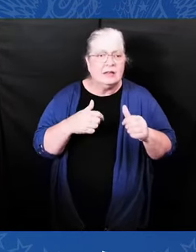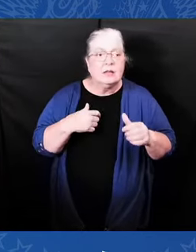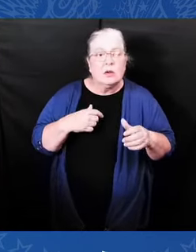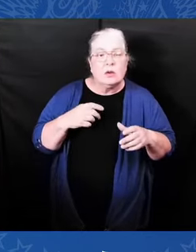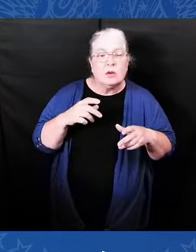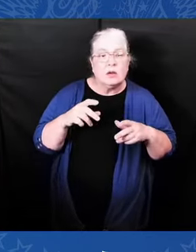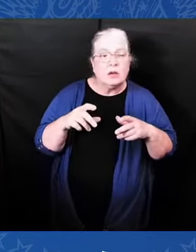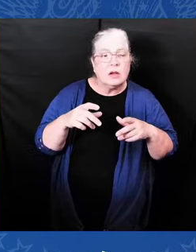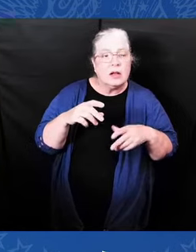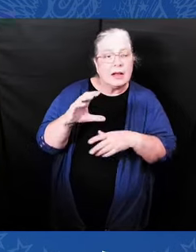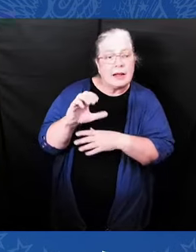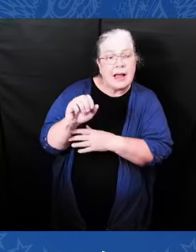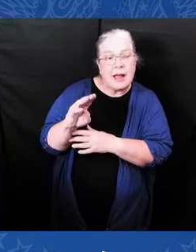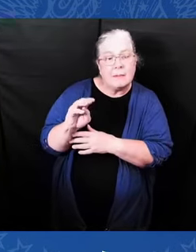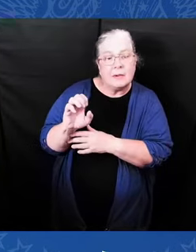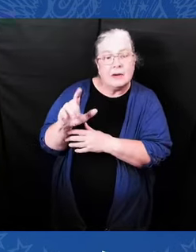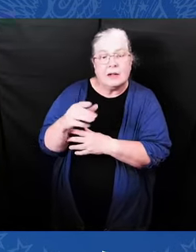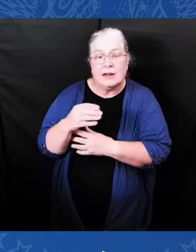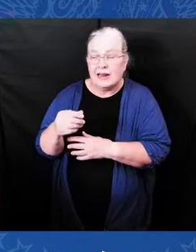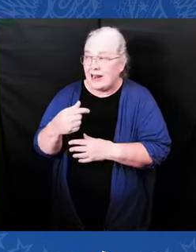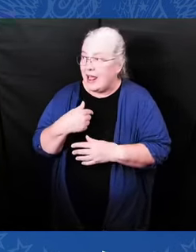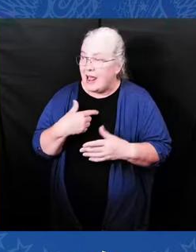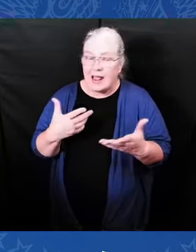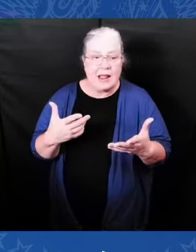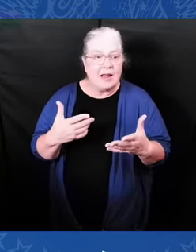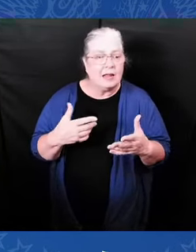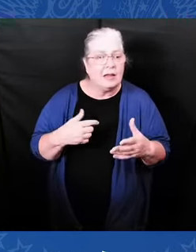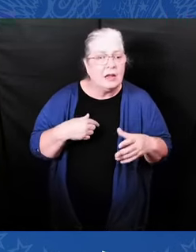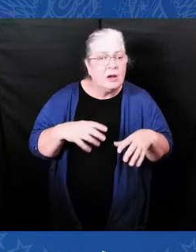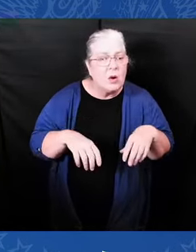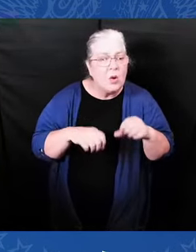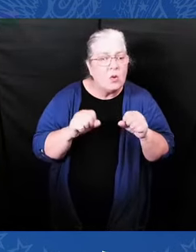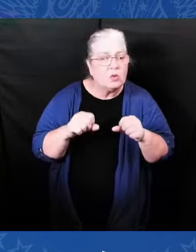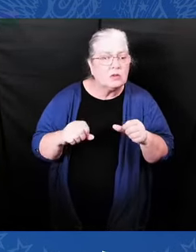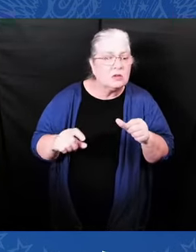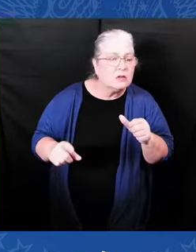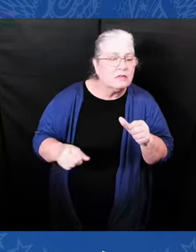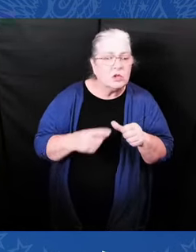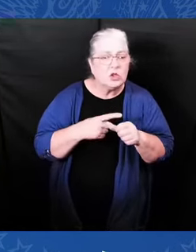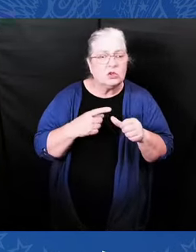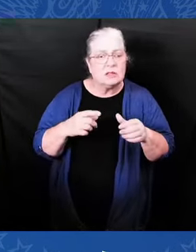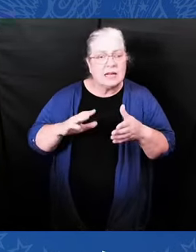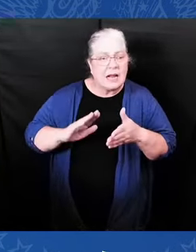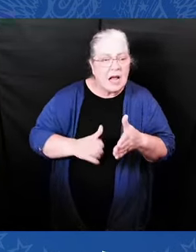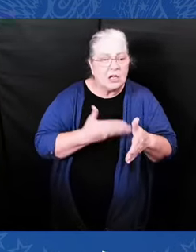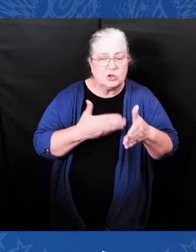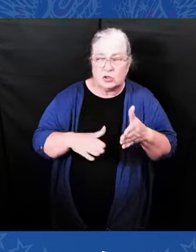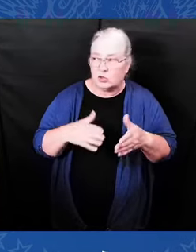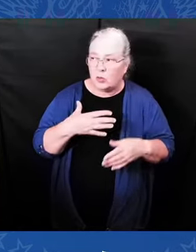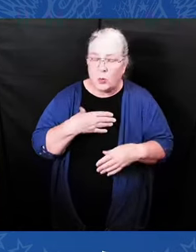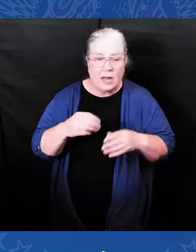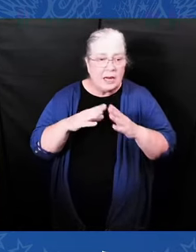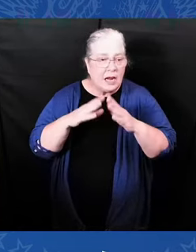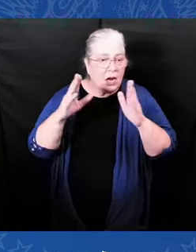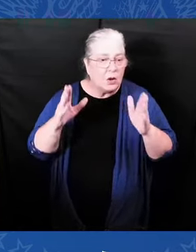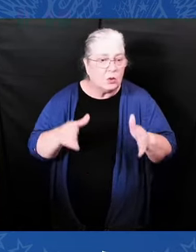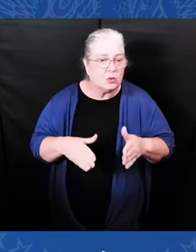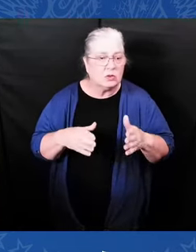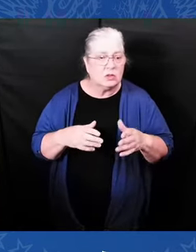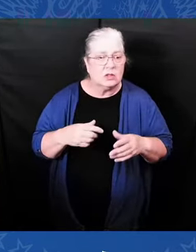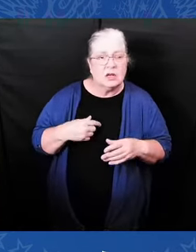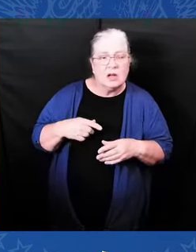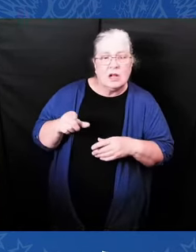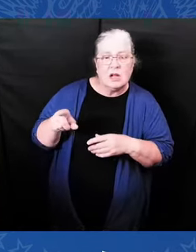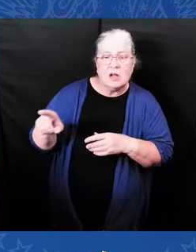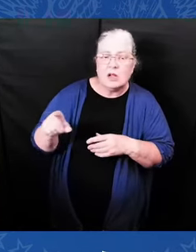glory that will come in the echo and anthem of the movement with the words of Sam Cooke. I can't sing worth a